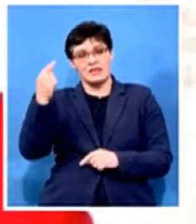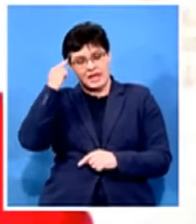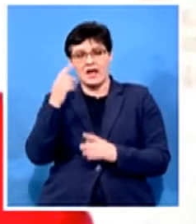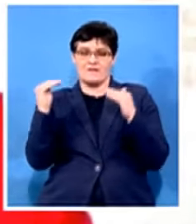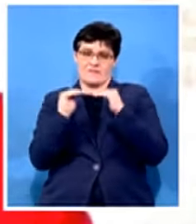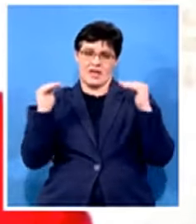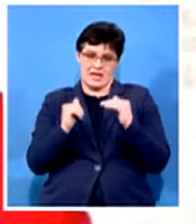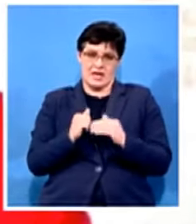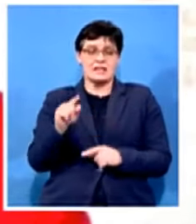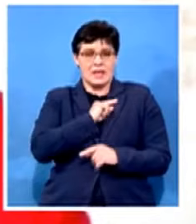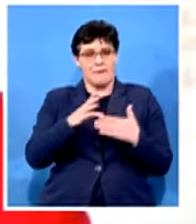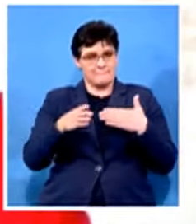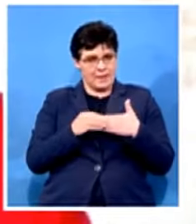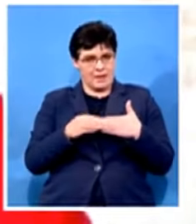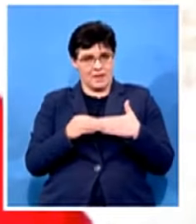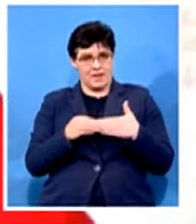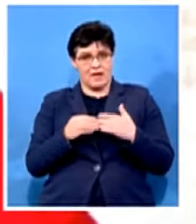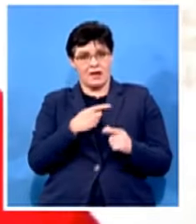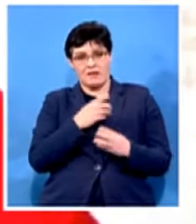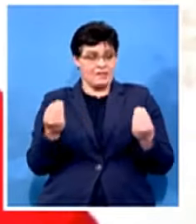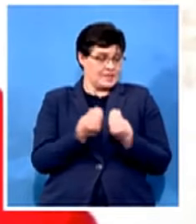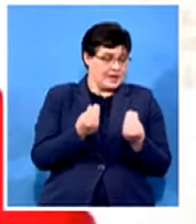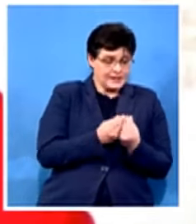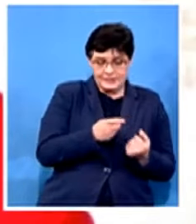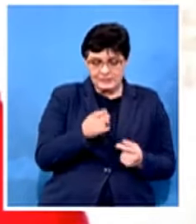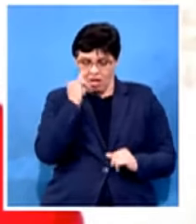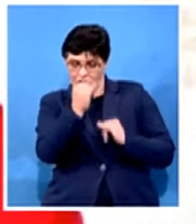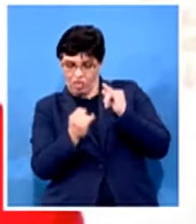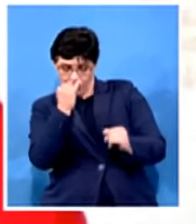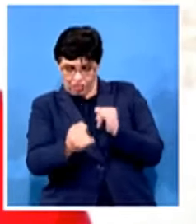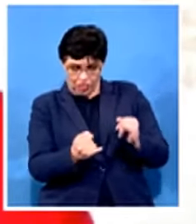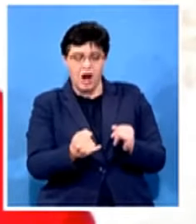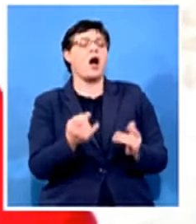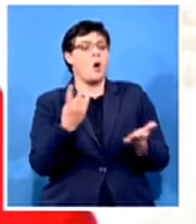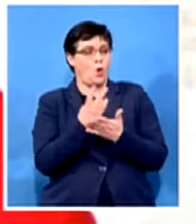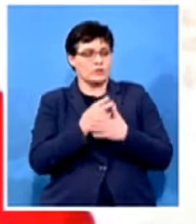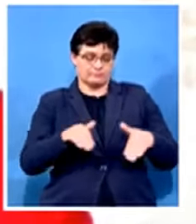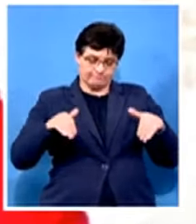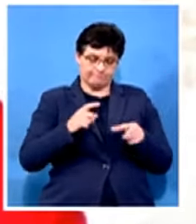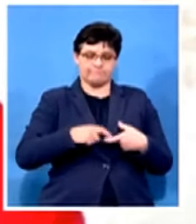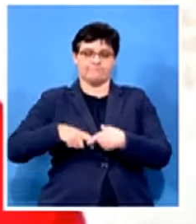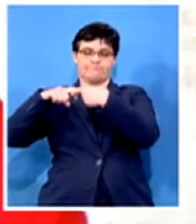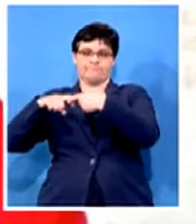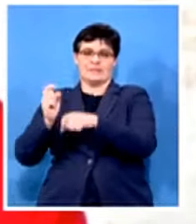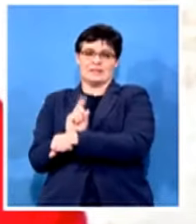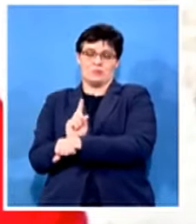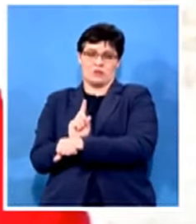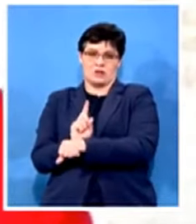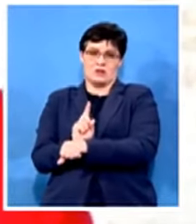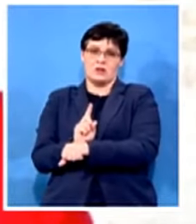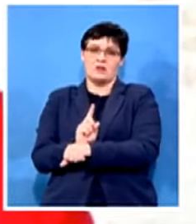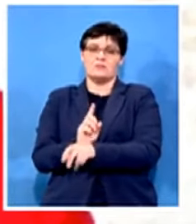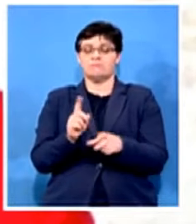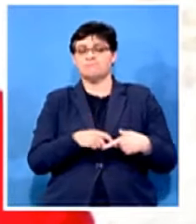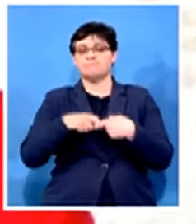there are things that they are being accused of they are always put on precautionary suspension and precautionary suspension or taking special leave